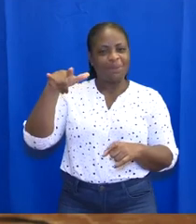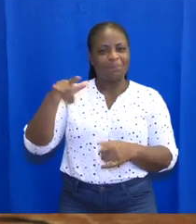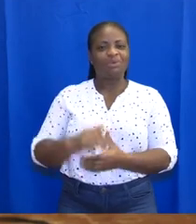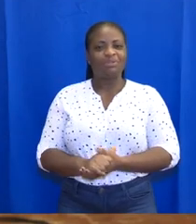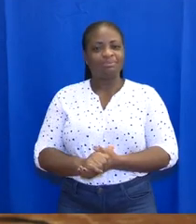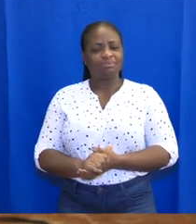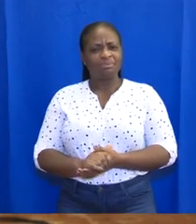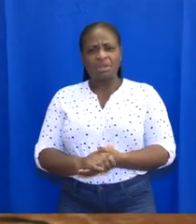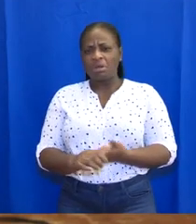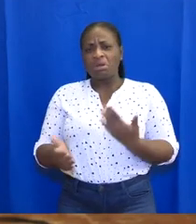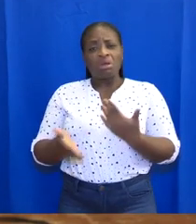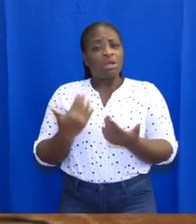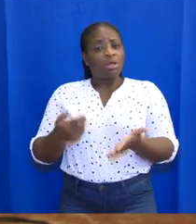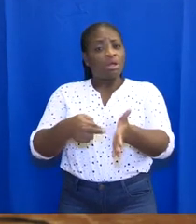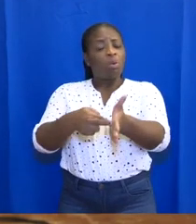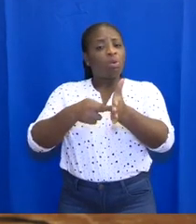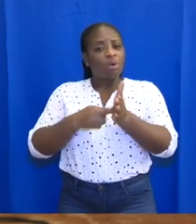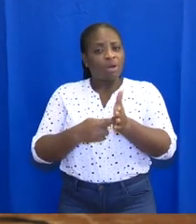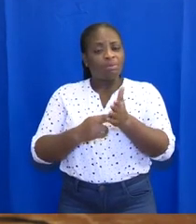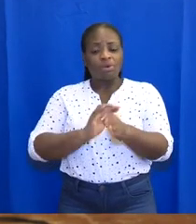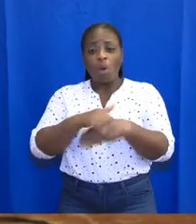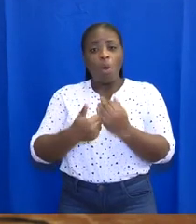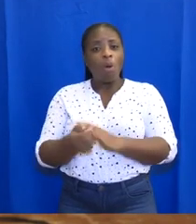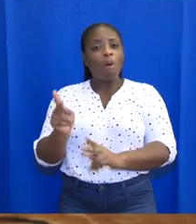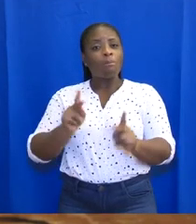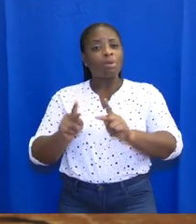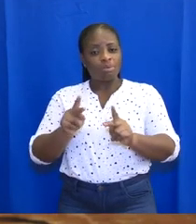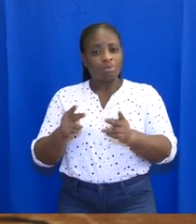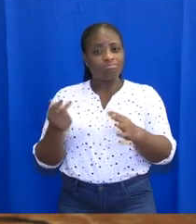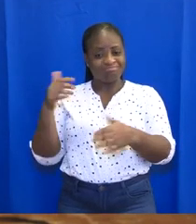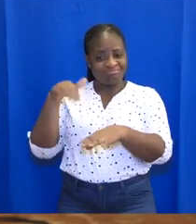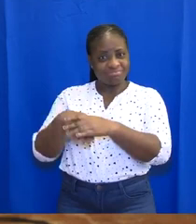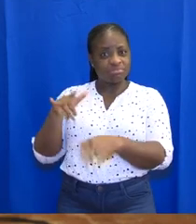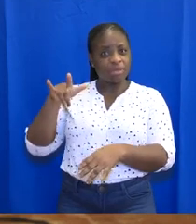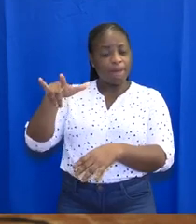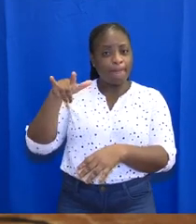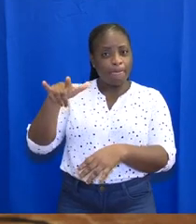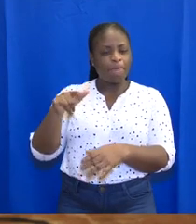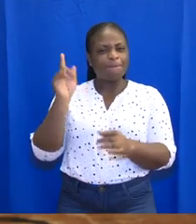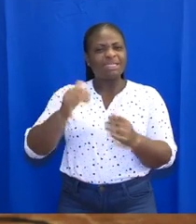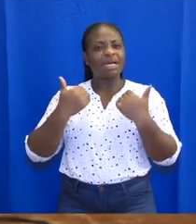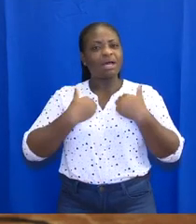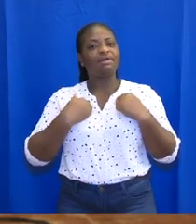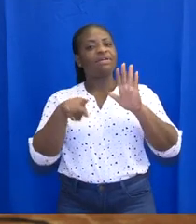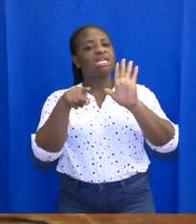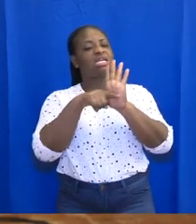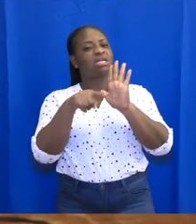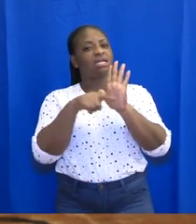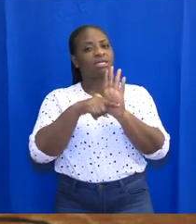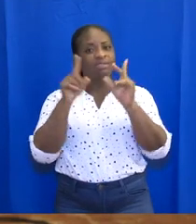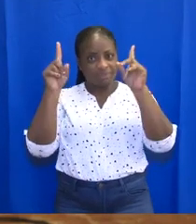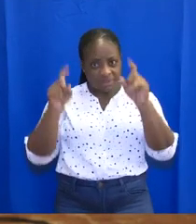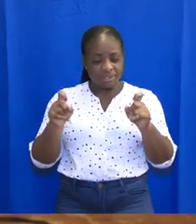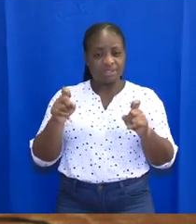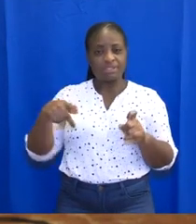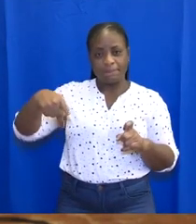In spite of the requirement that all passengers must be in possession of a negative PCR test